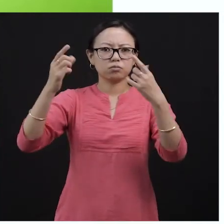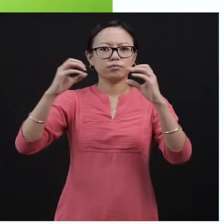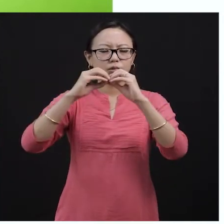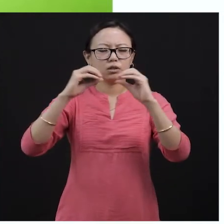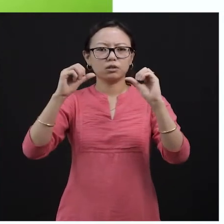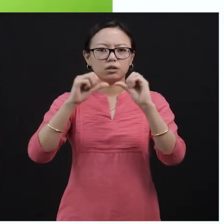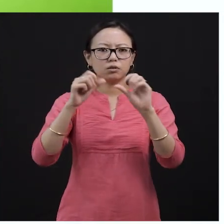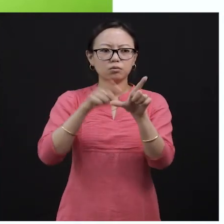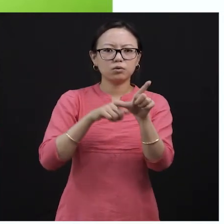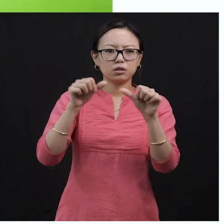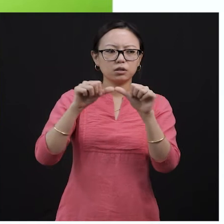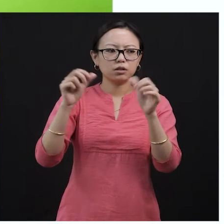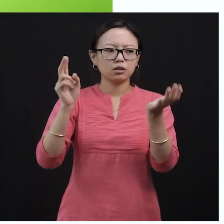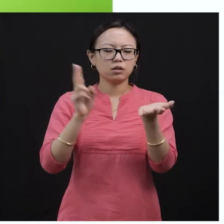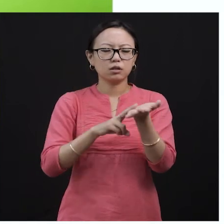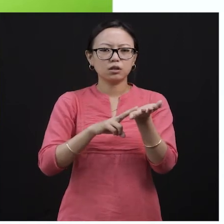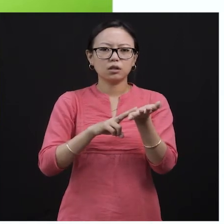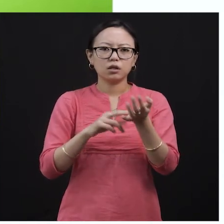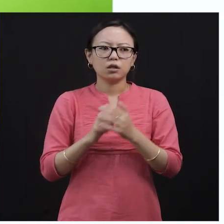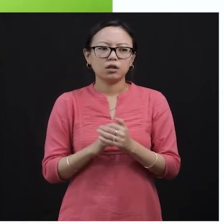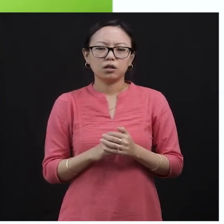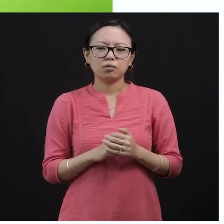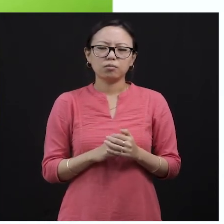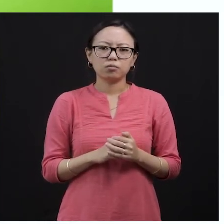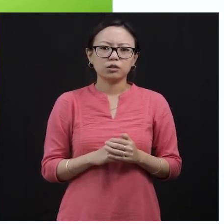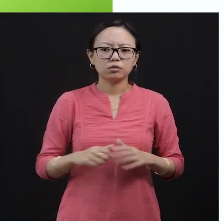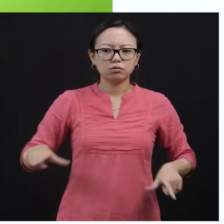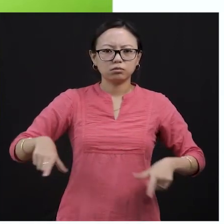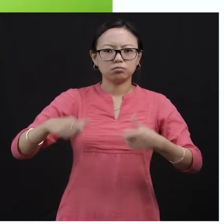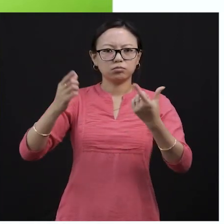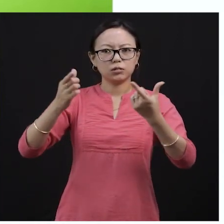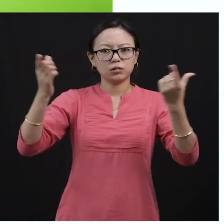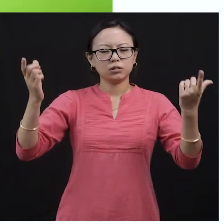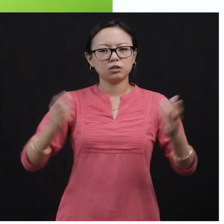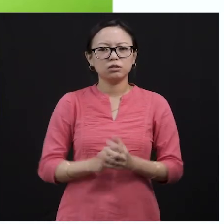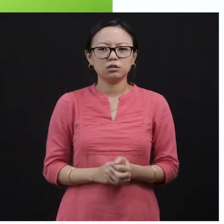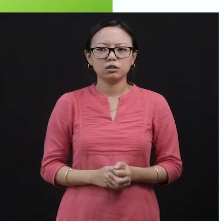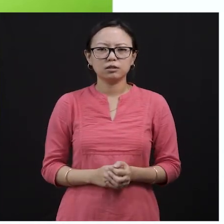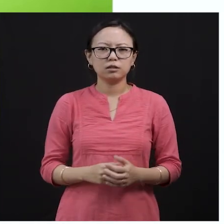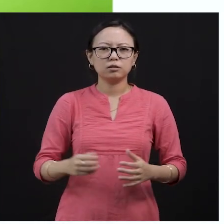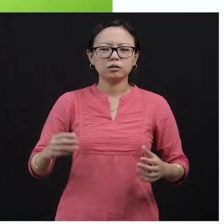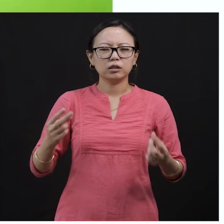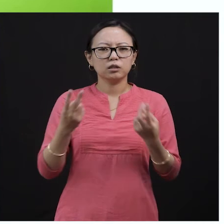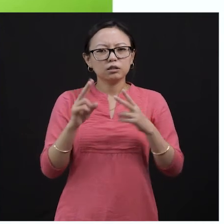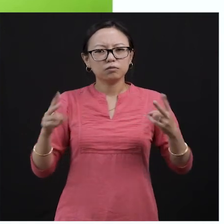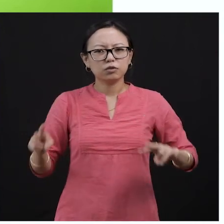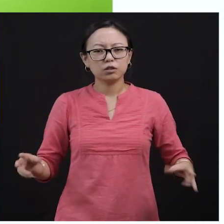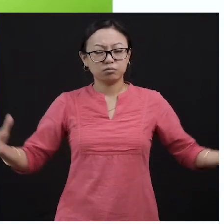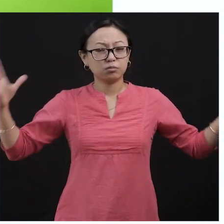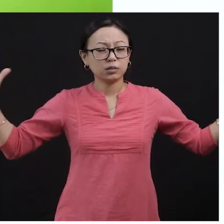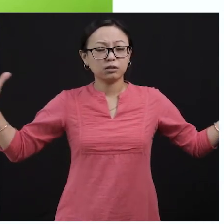parrots, minas, crows, and the red-bottomed bulbul. This is a red-bottomed bulbul, okay? The picture that you see here is a red-bottomed bulbul.